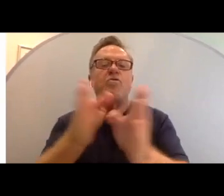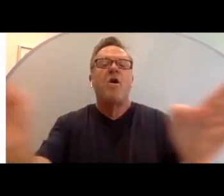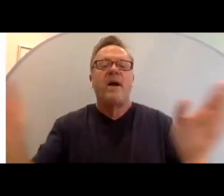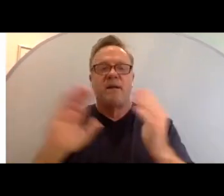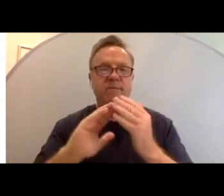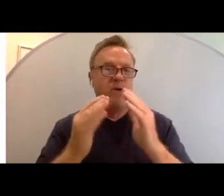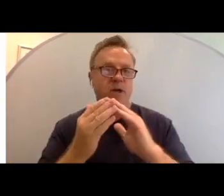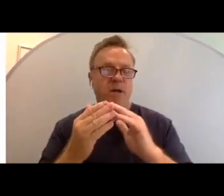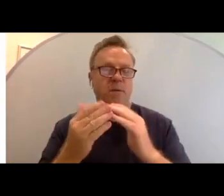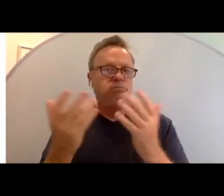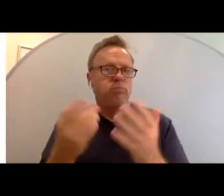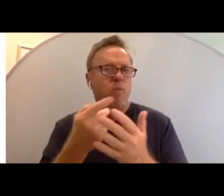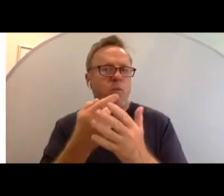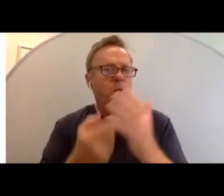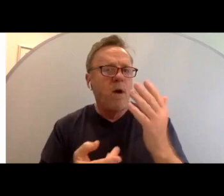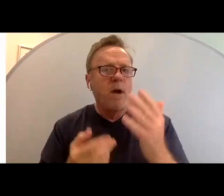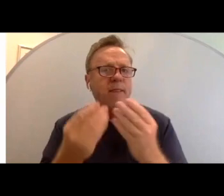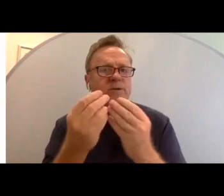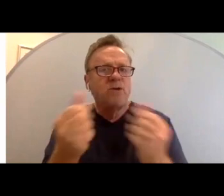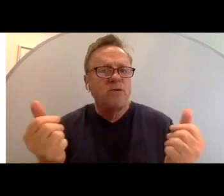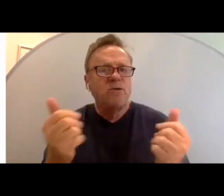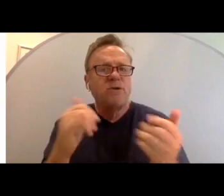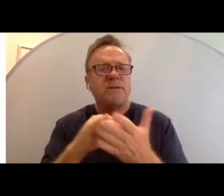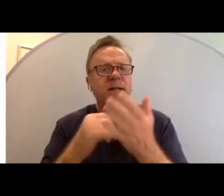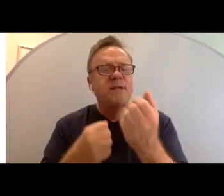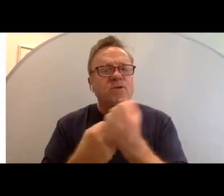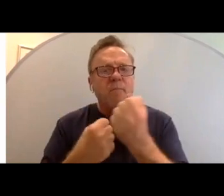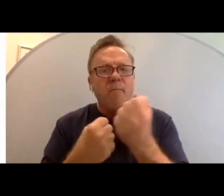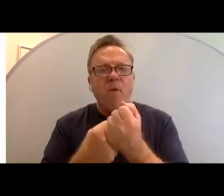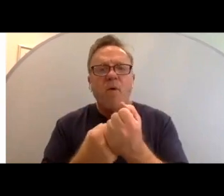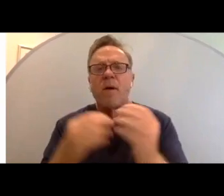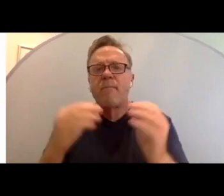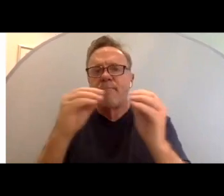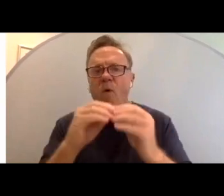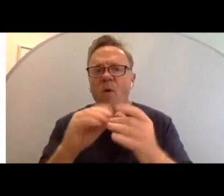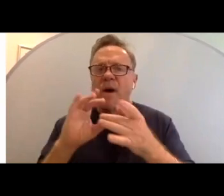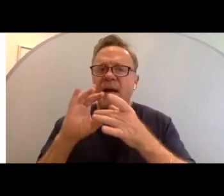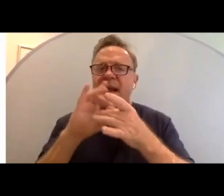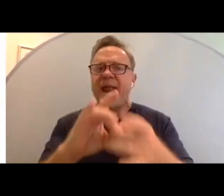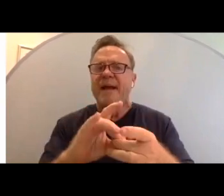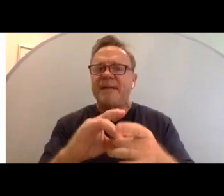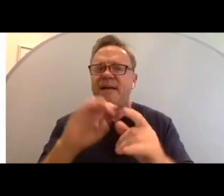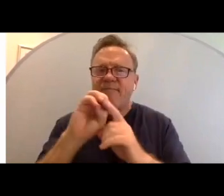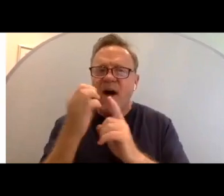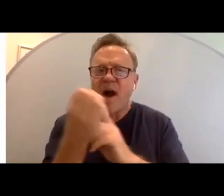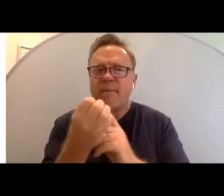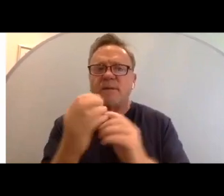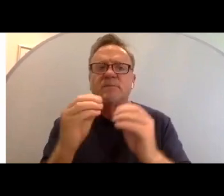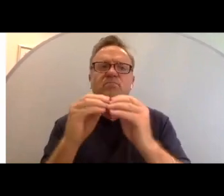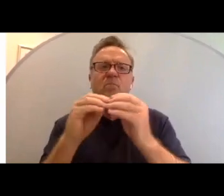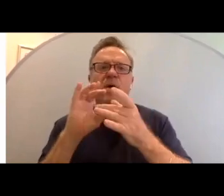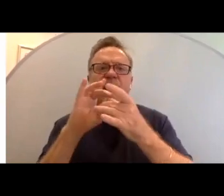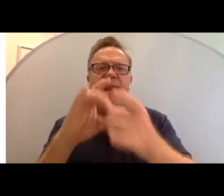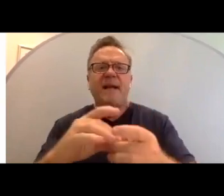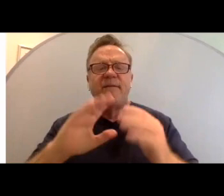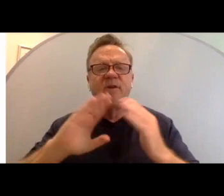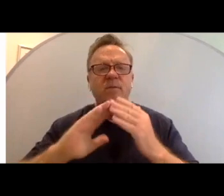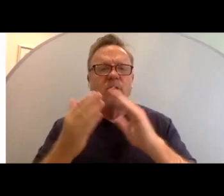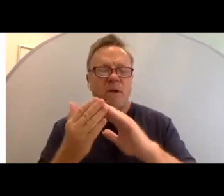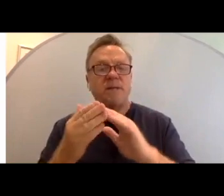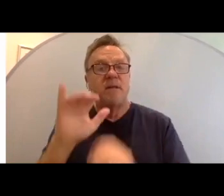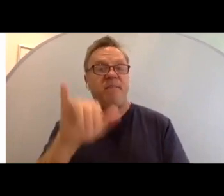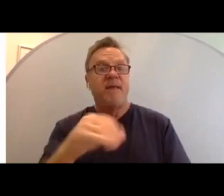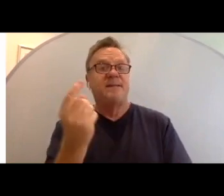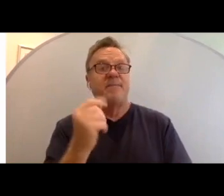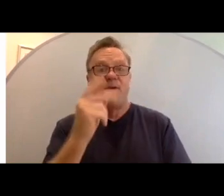What are the solutions that are supporting more connected environments, more connected communities? And that's something